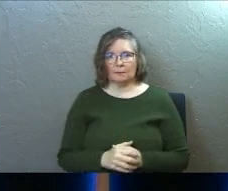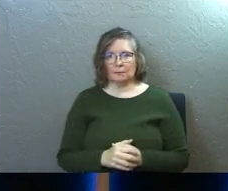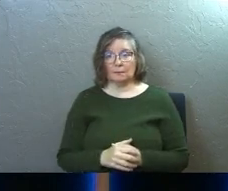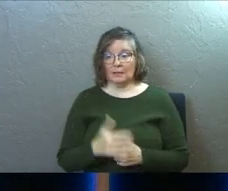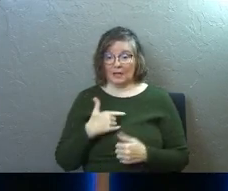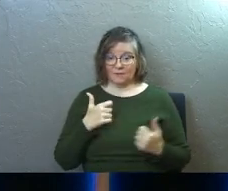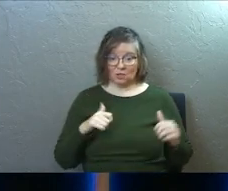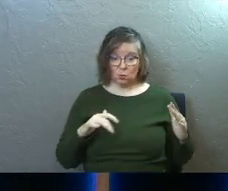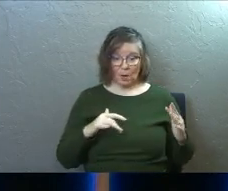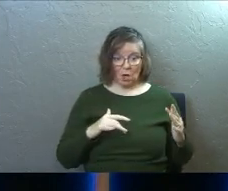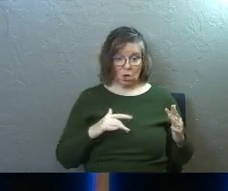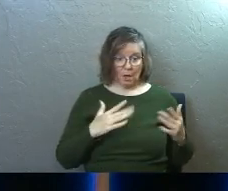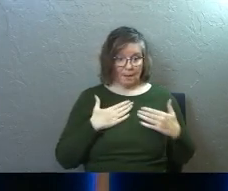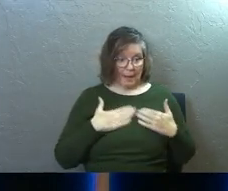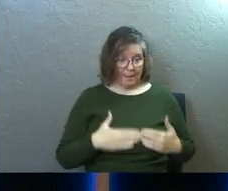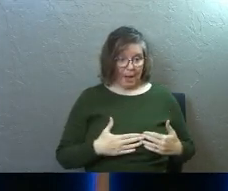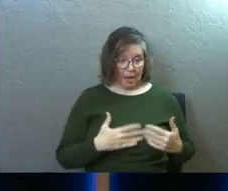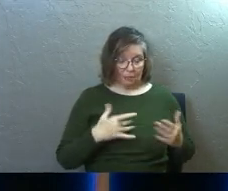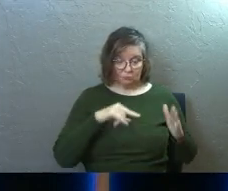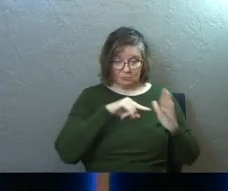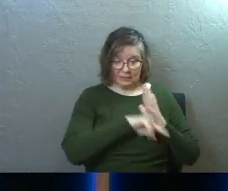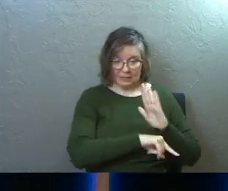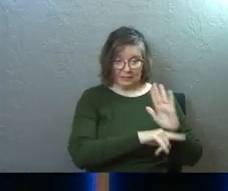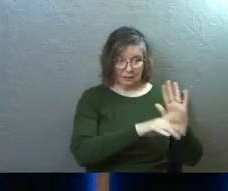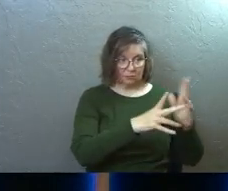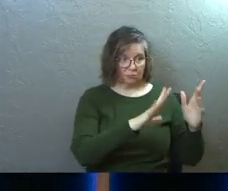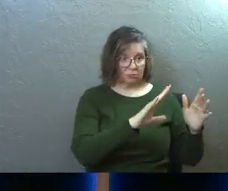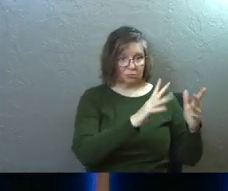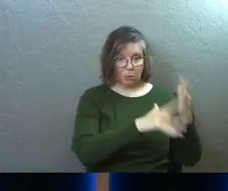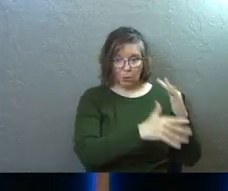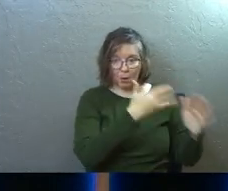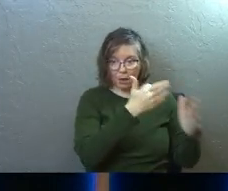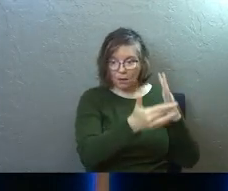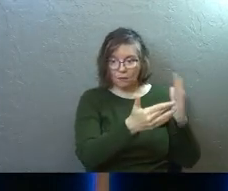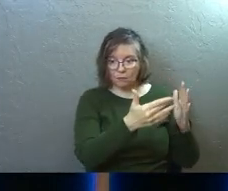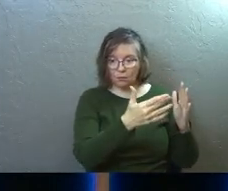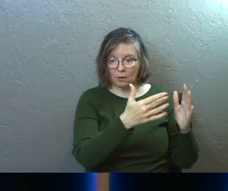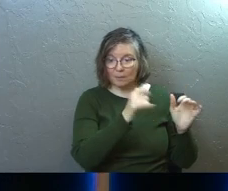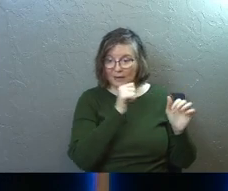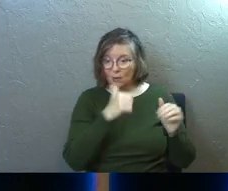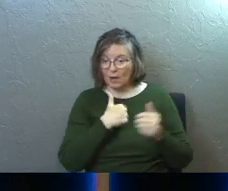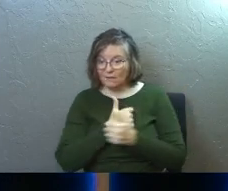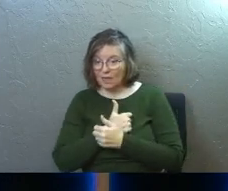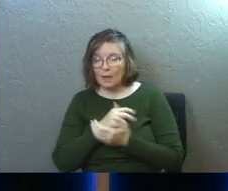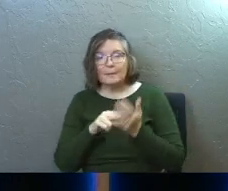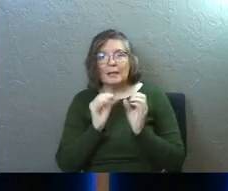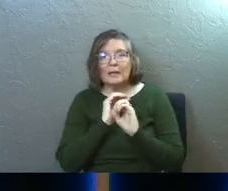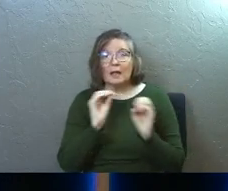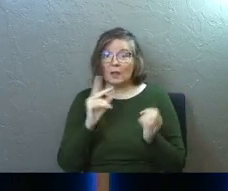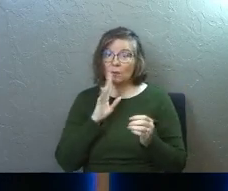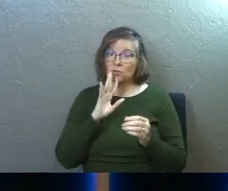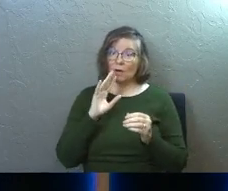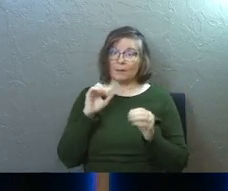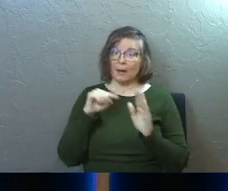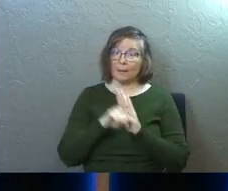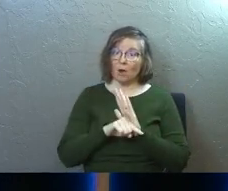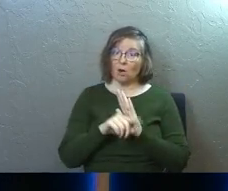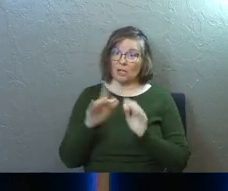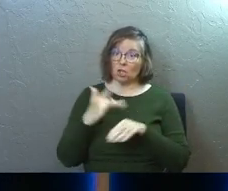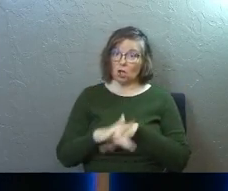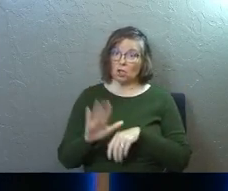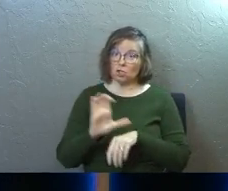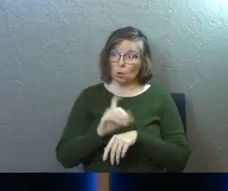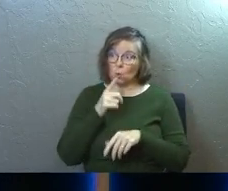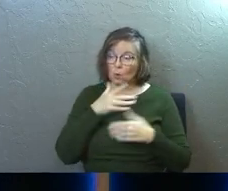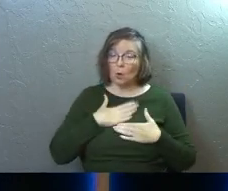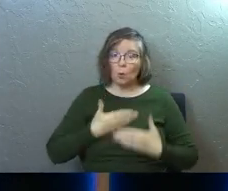my body to the flames, but have not love, then I am nothing. And like a few weeks ago, we were talking about martyrs, right? In the early church and people giving